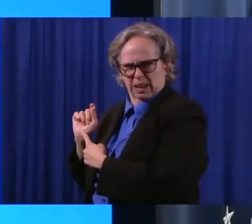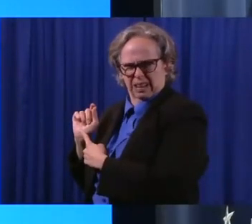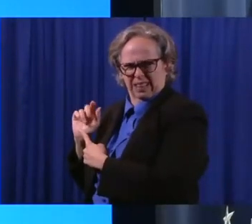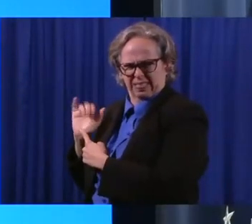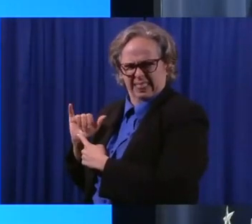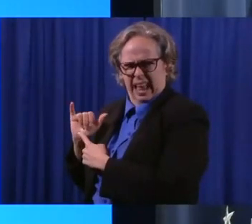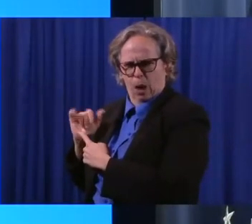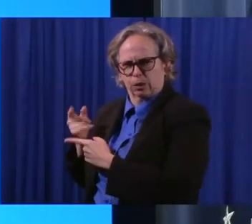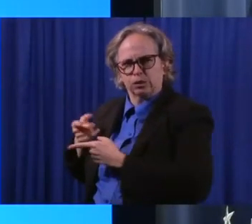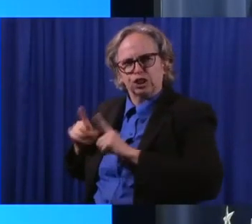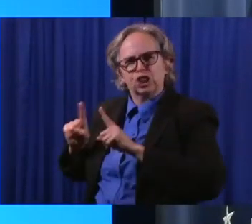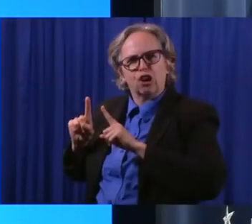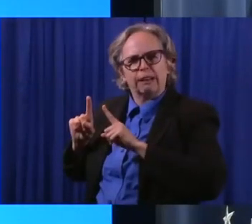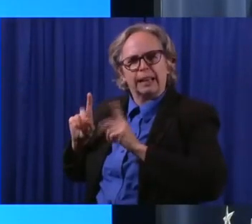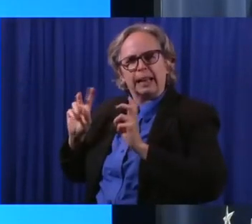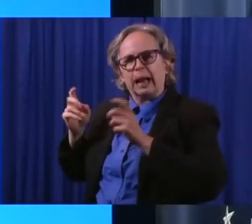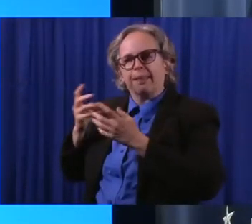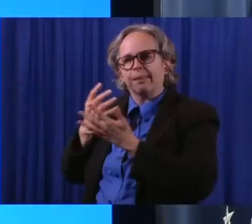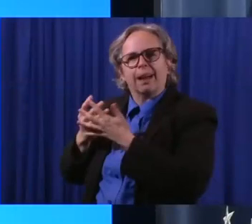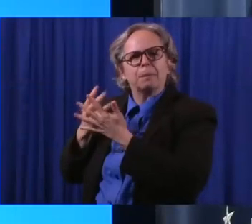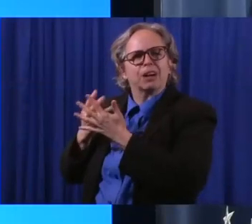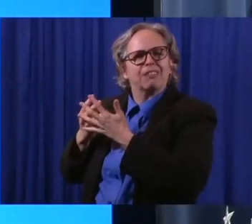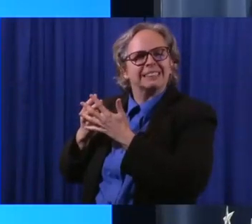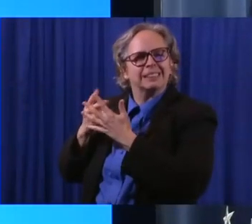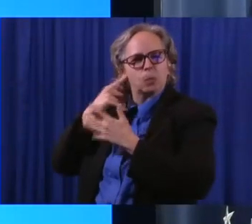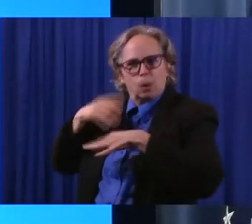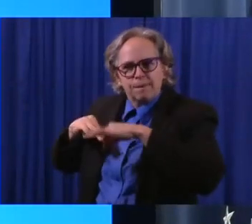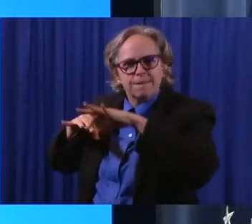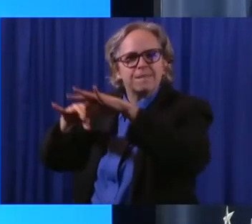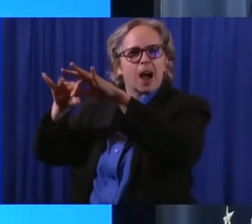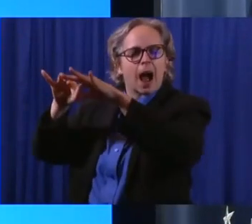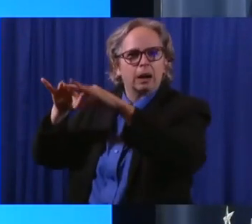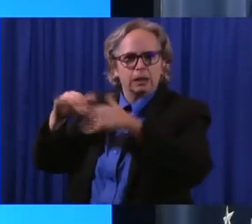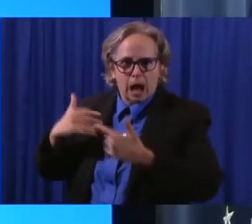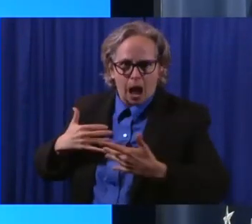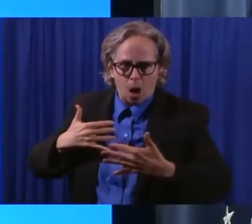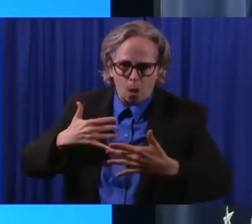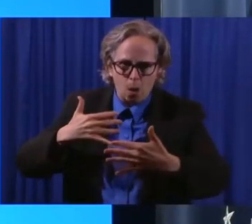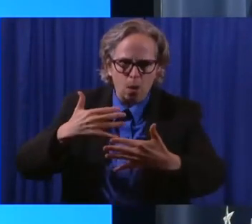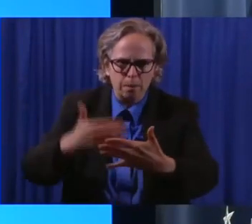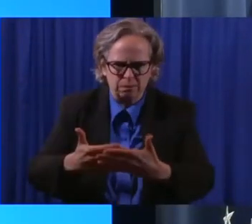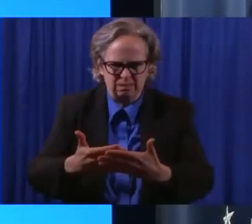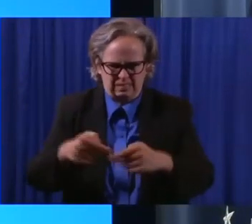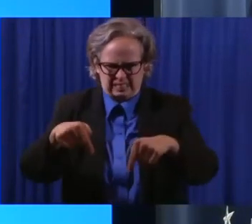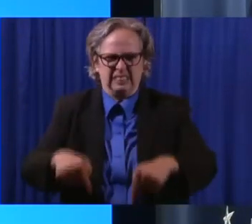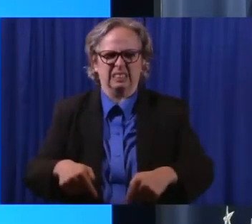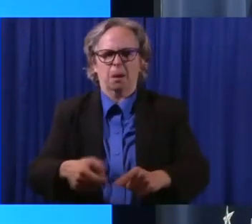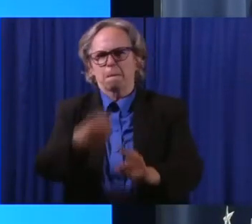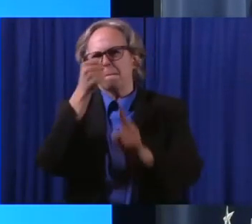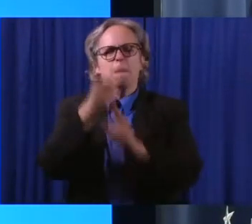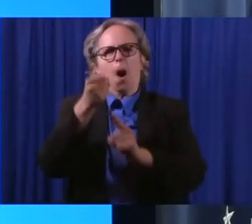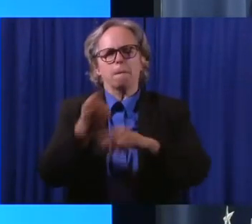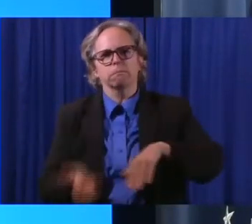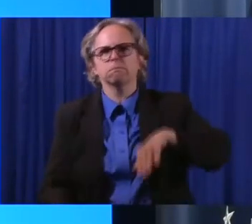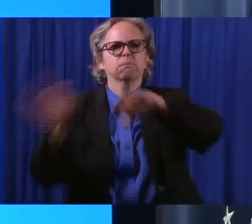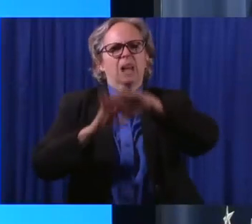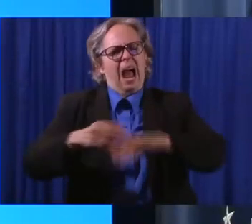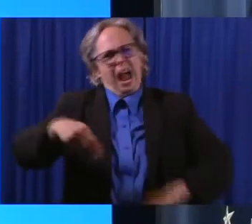So this is in essence the highest number in a sense that we have had.